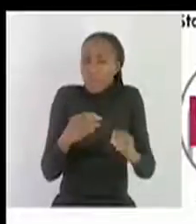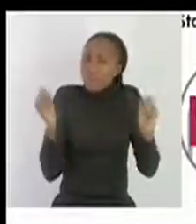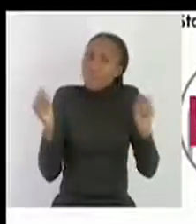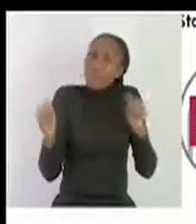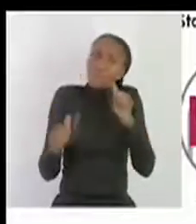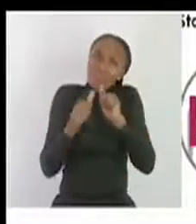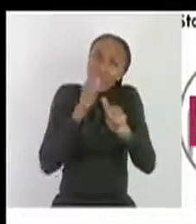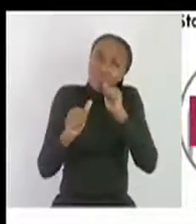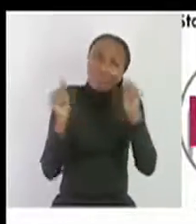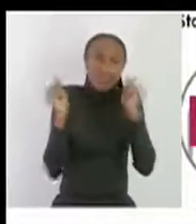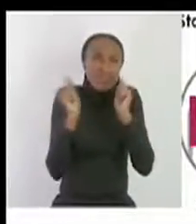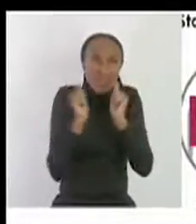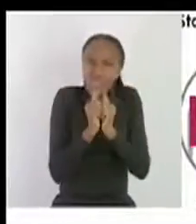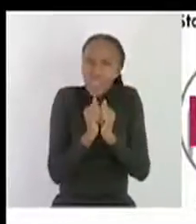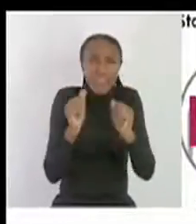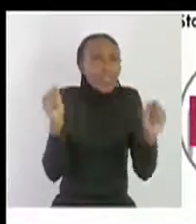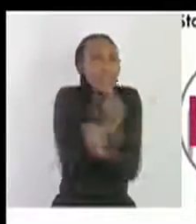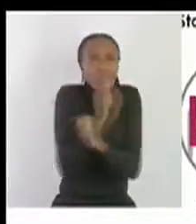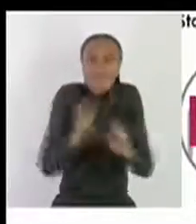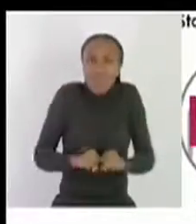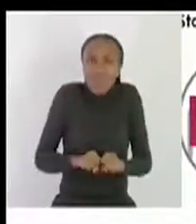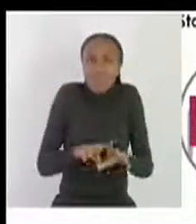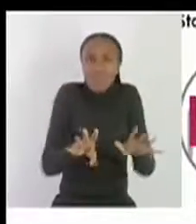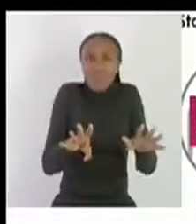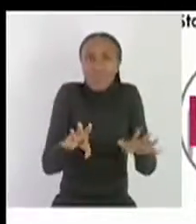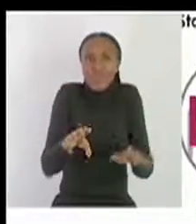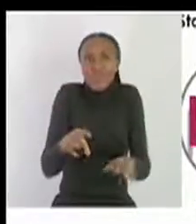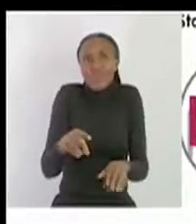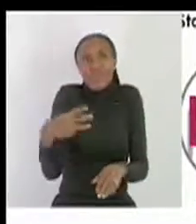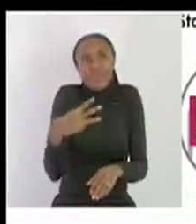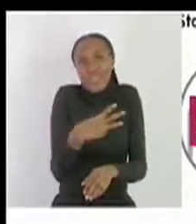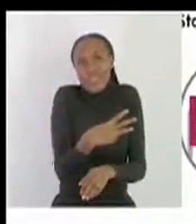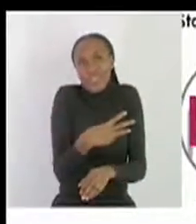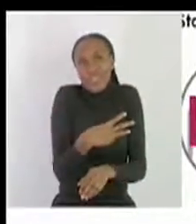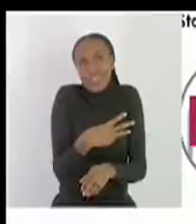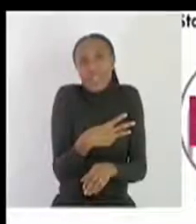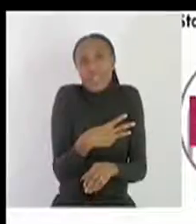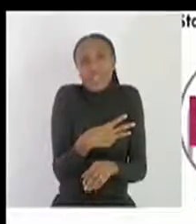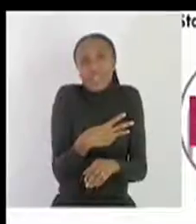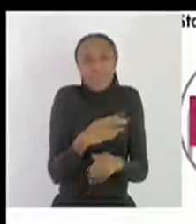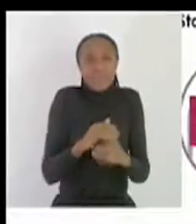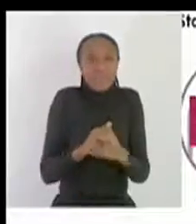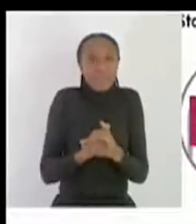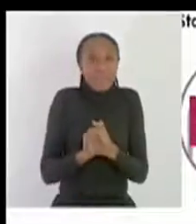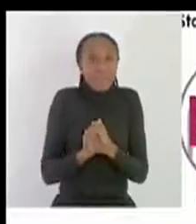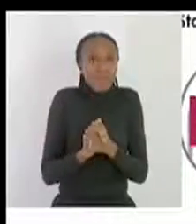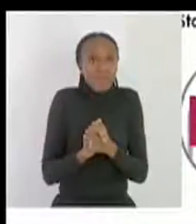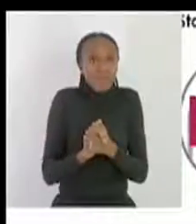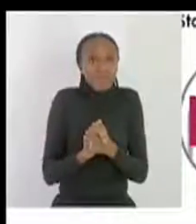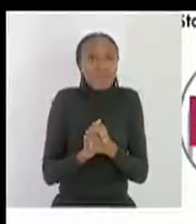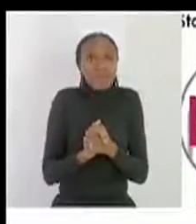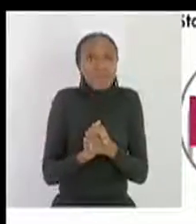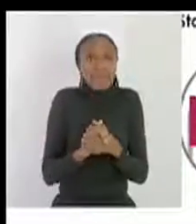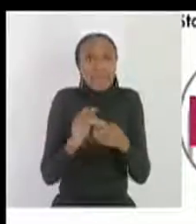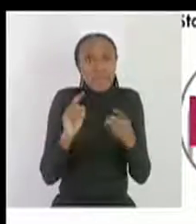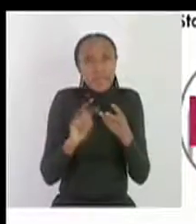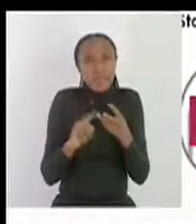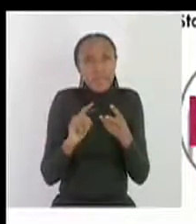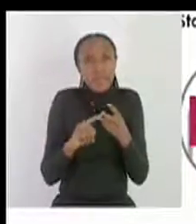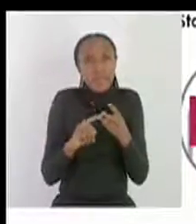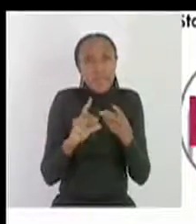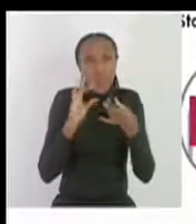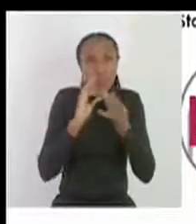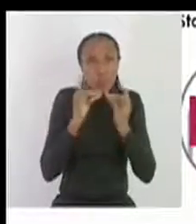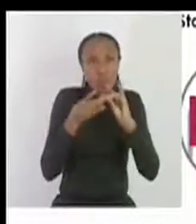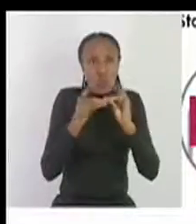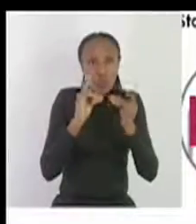because that's afraid of getting the virus eating eating together doesn't transmit the virus another one it says by